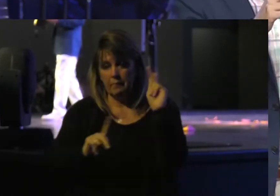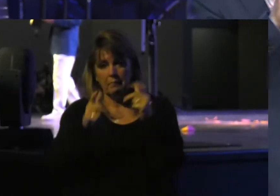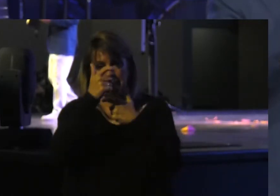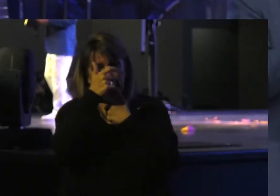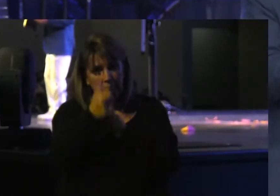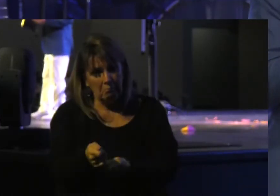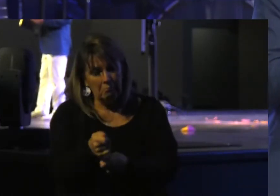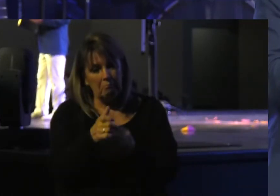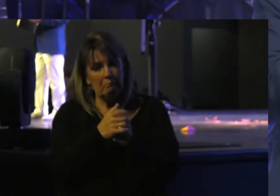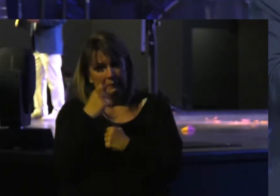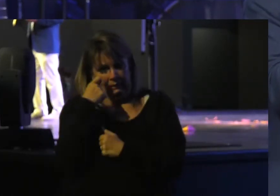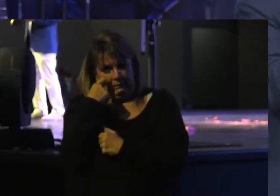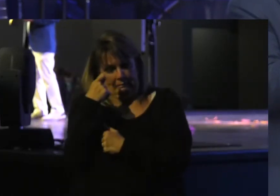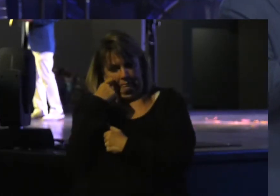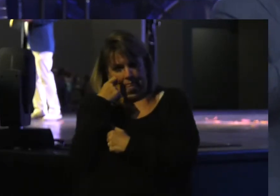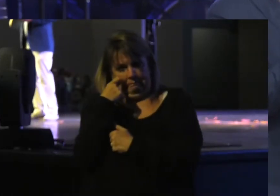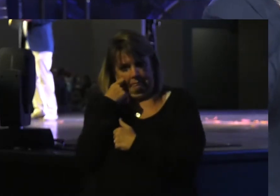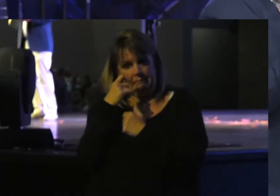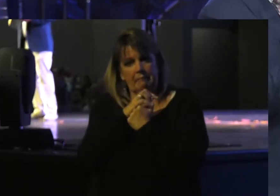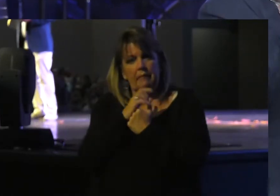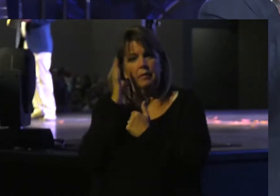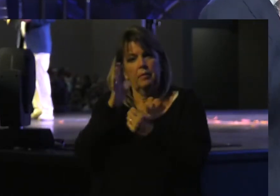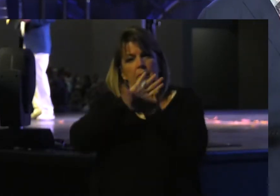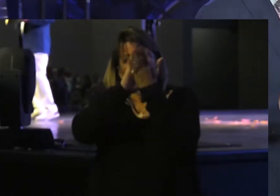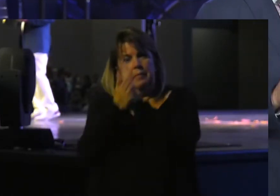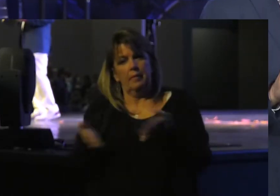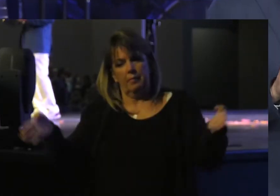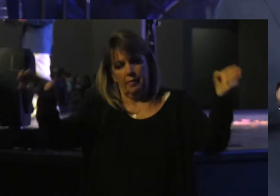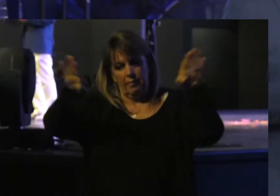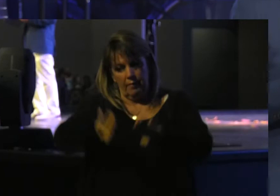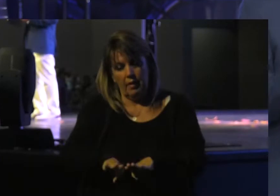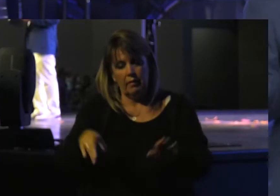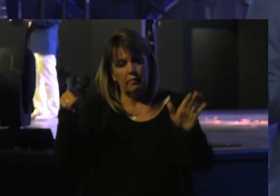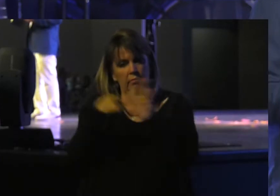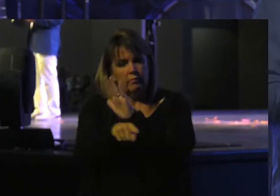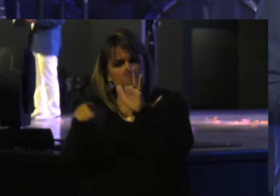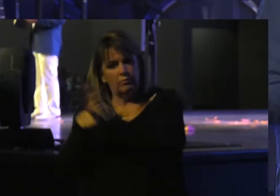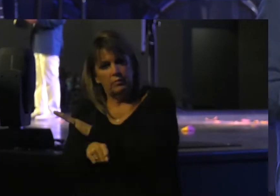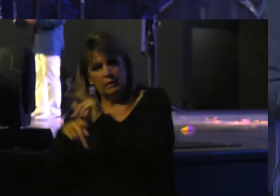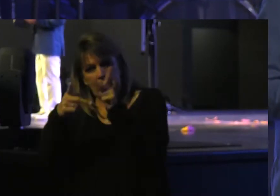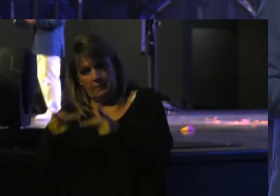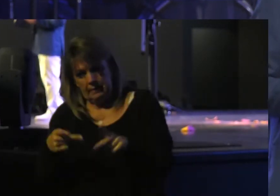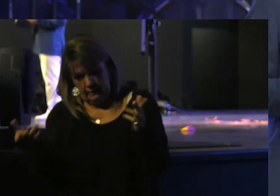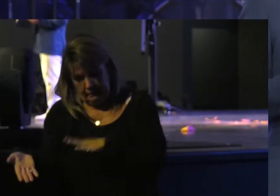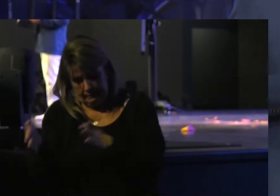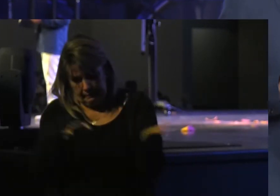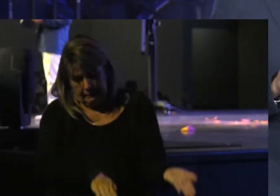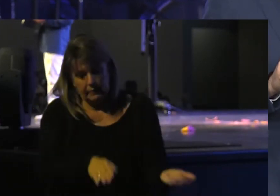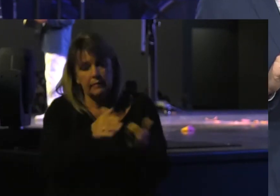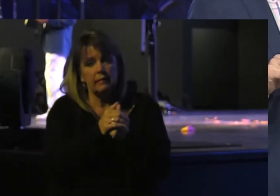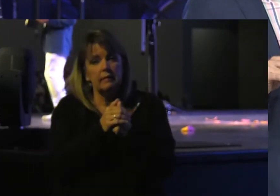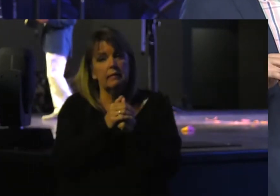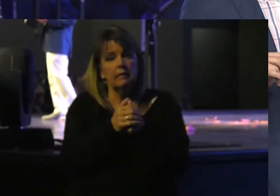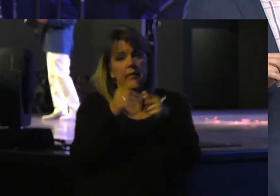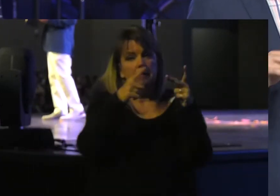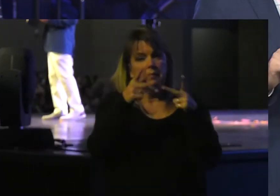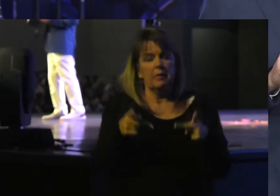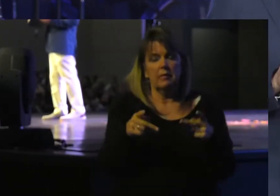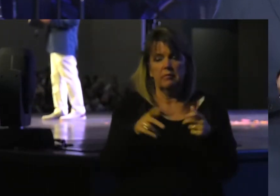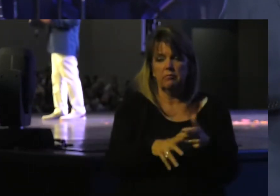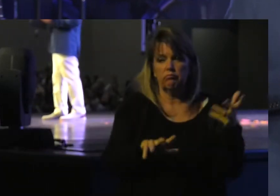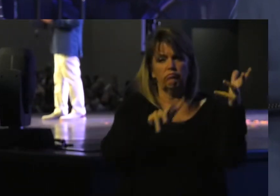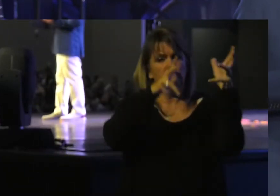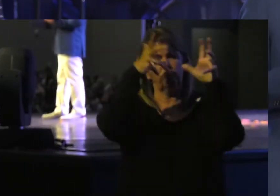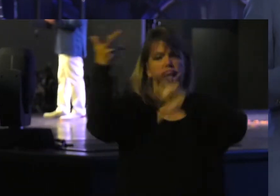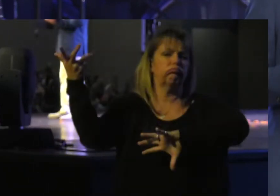He had Just been In what Was going To become The valley Of the Slaughter A place Of death A place Where the Remnants Of broken Pots